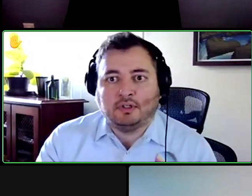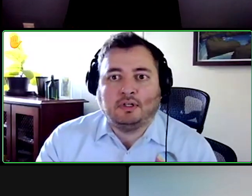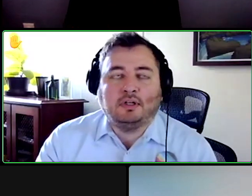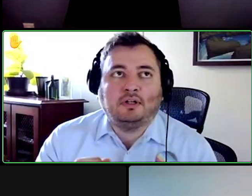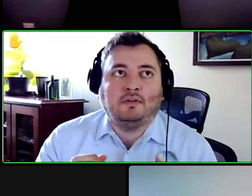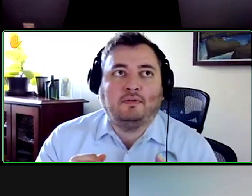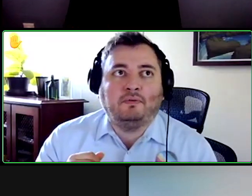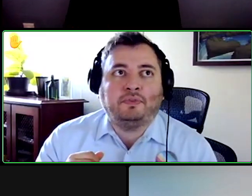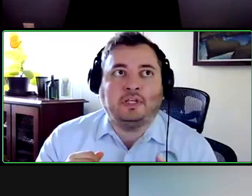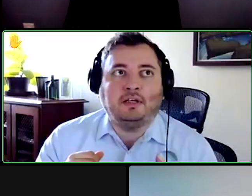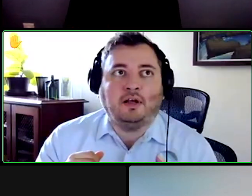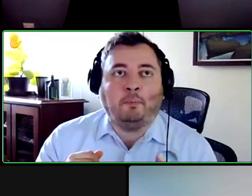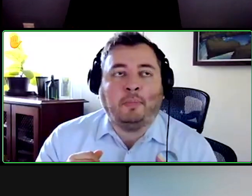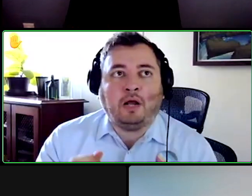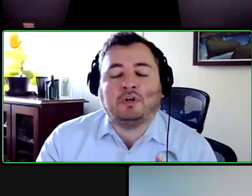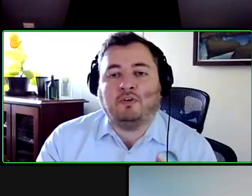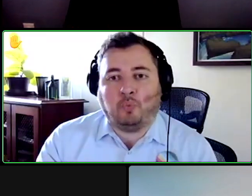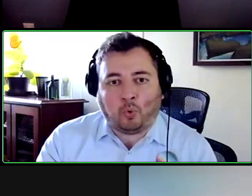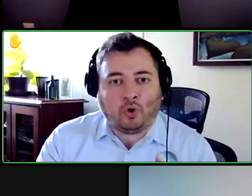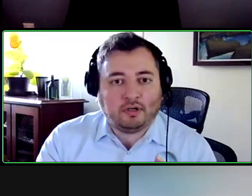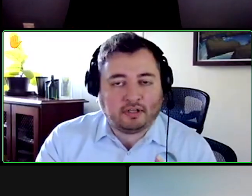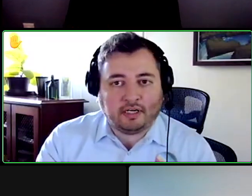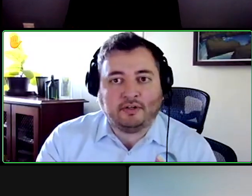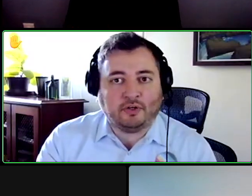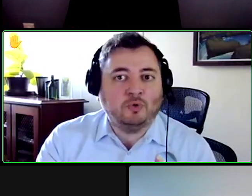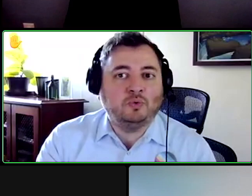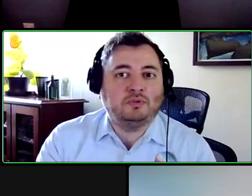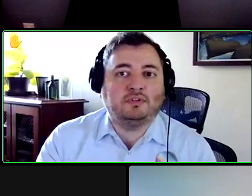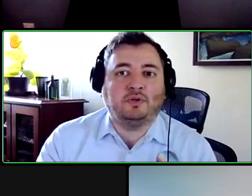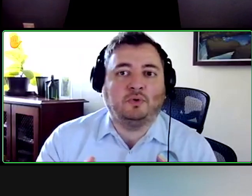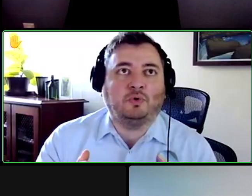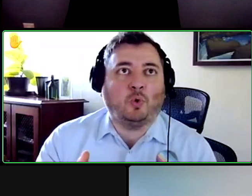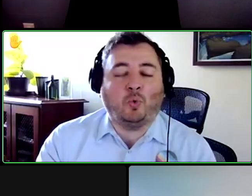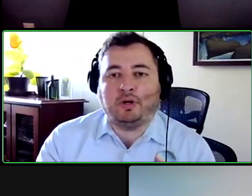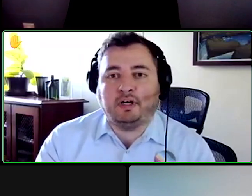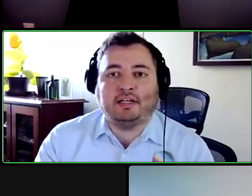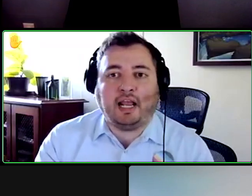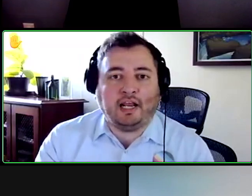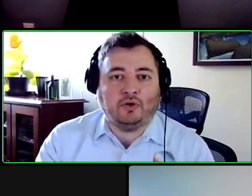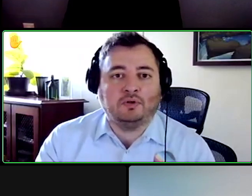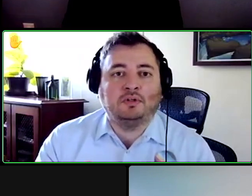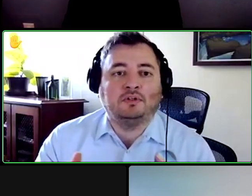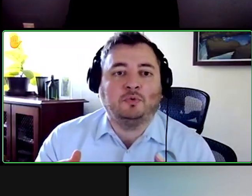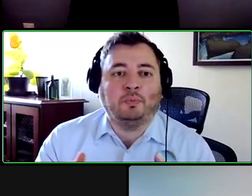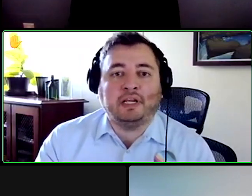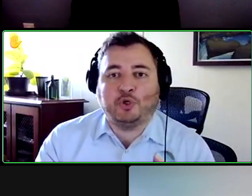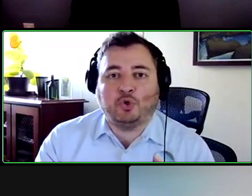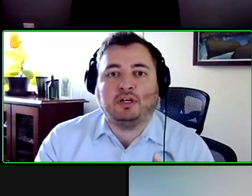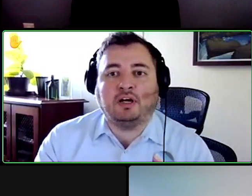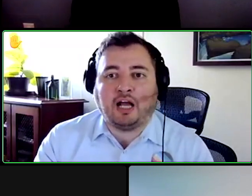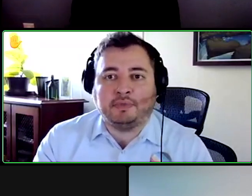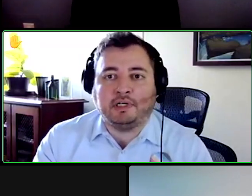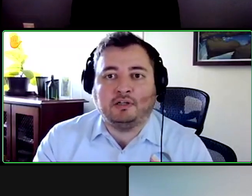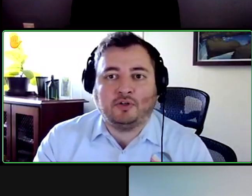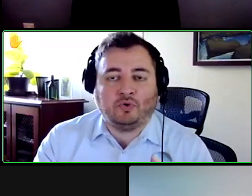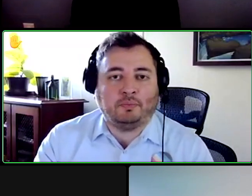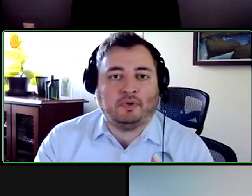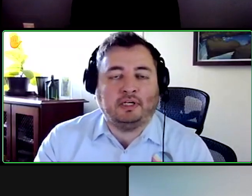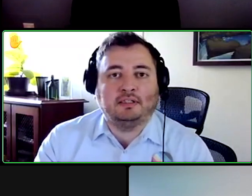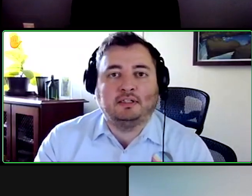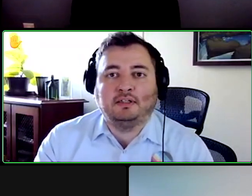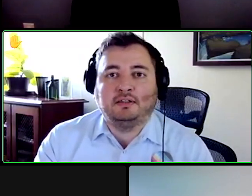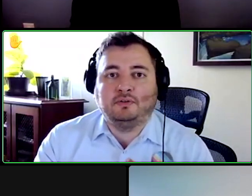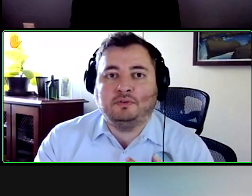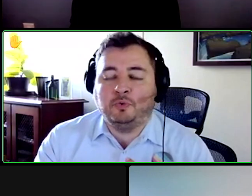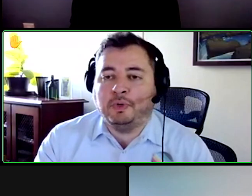the amount of work they do to coordinate care to make sure that accommodations are